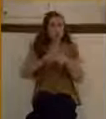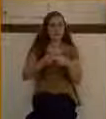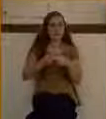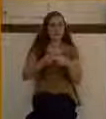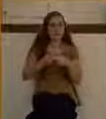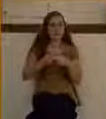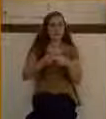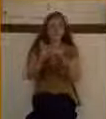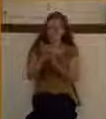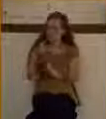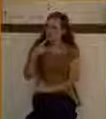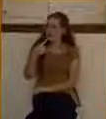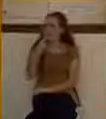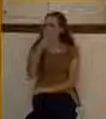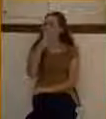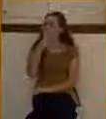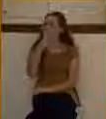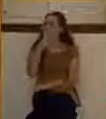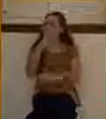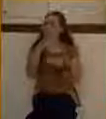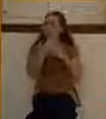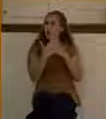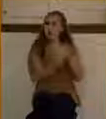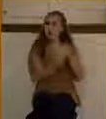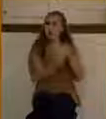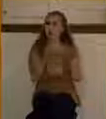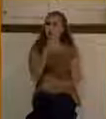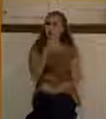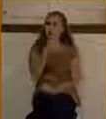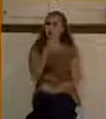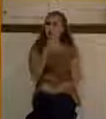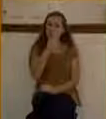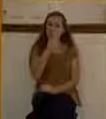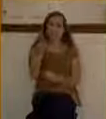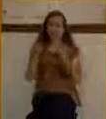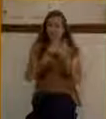who is saying this. And they called the blind man saying unto him, be of good comfort.